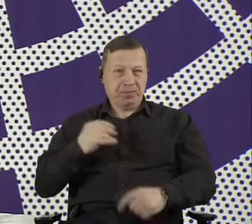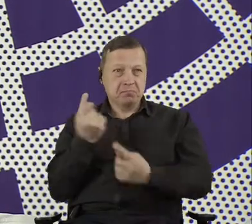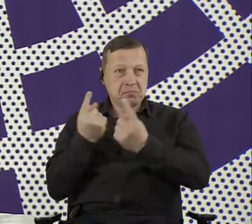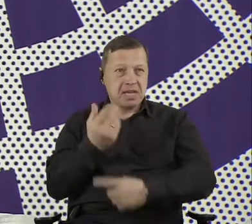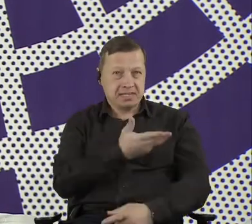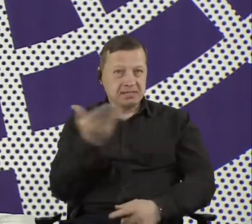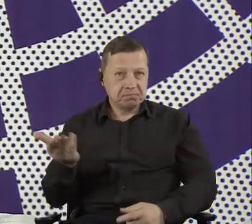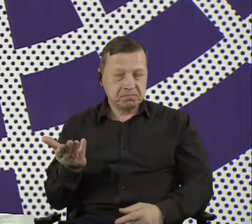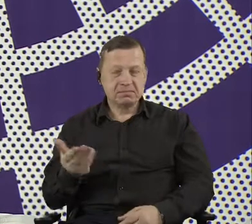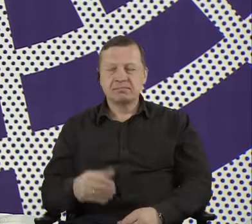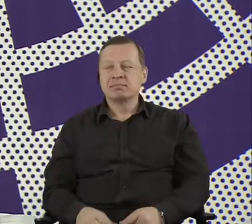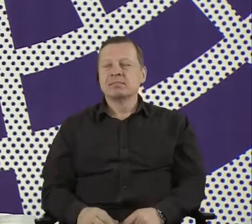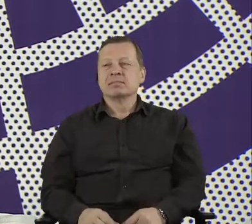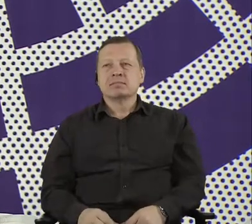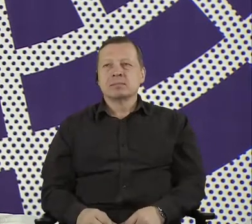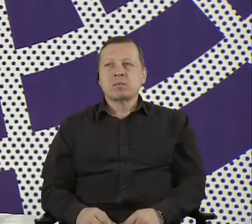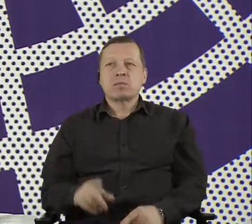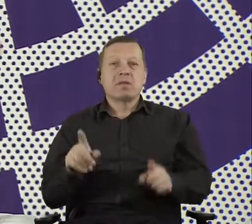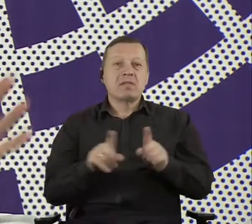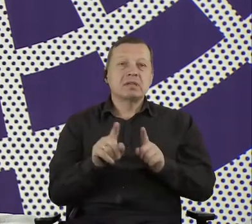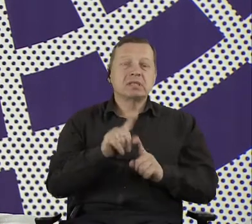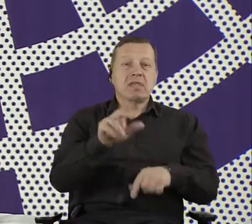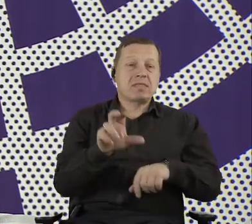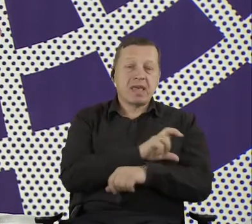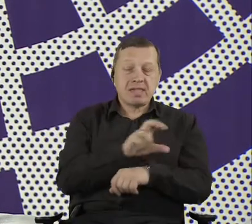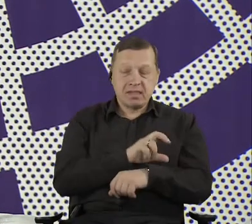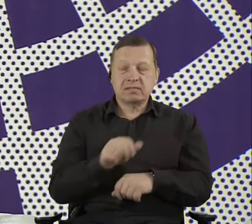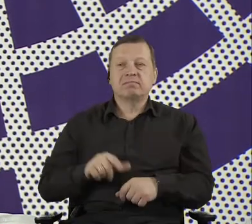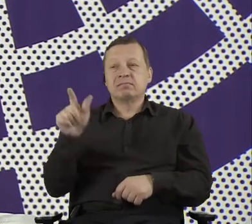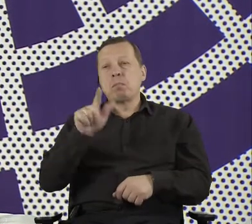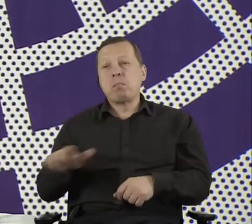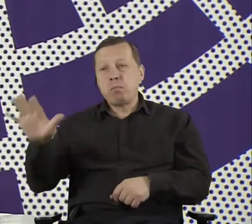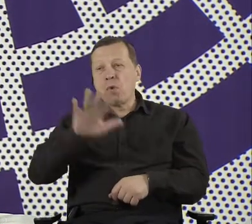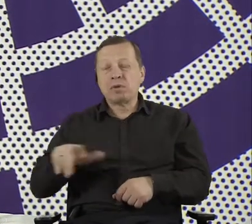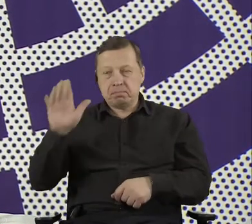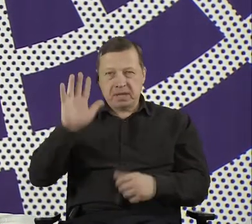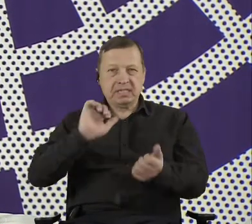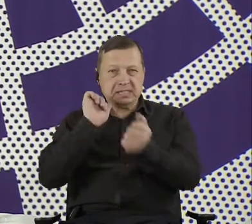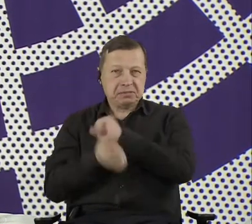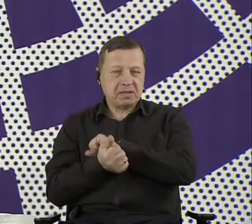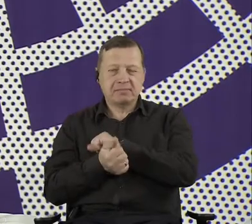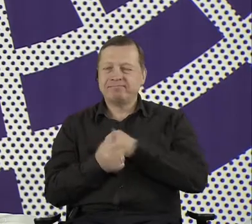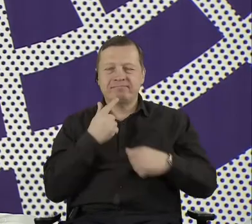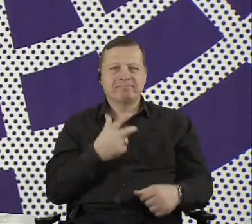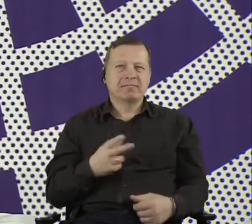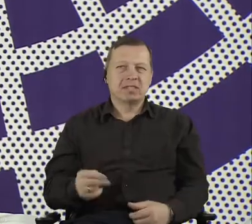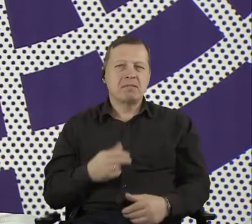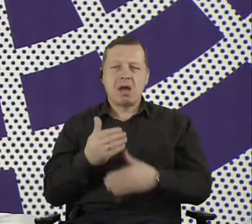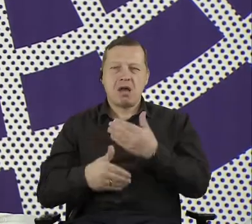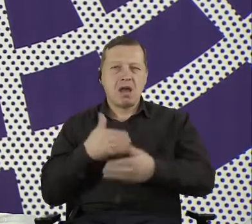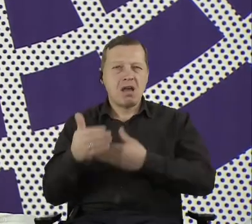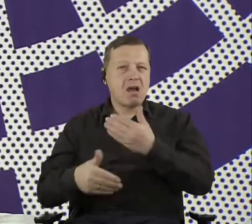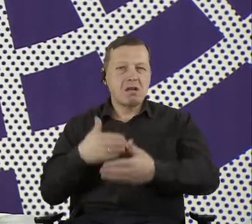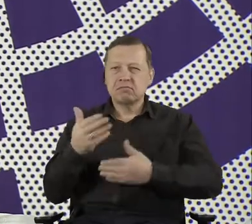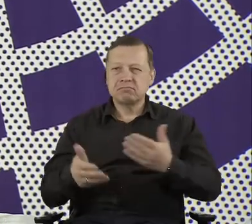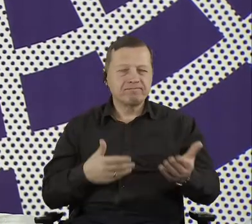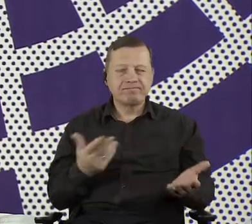the public sector or the institutions. It's slowly kind of transforming into that. OK, actually, we need to take care of